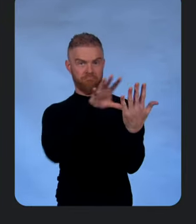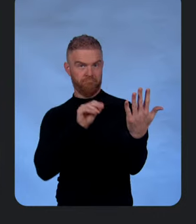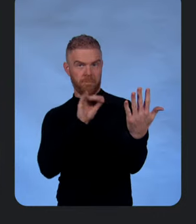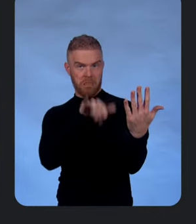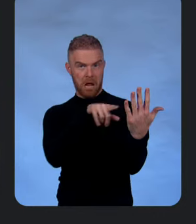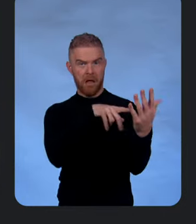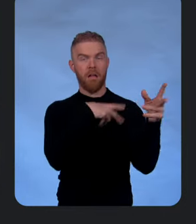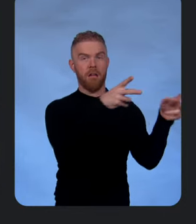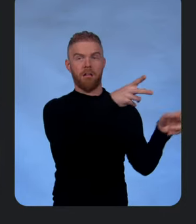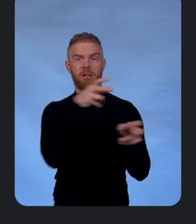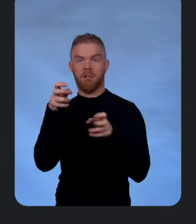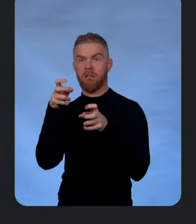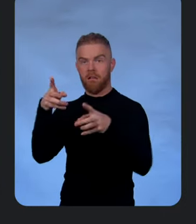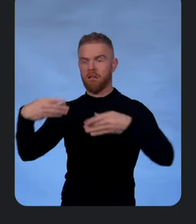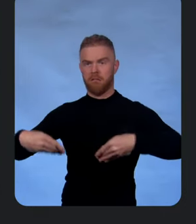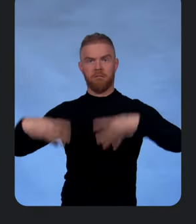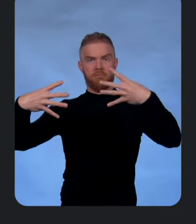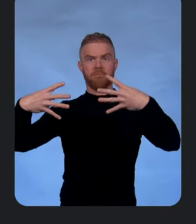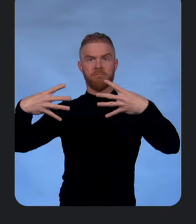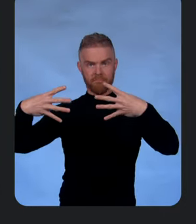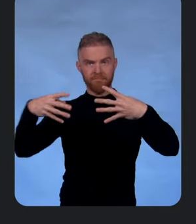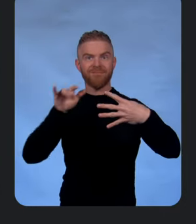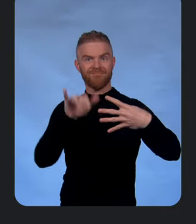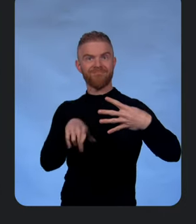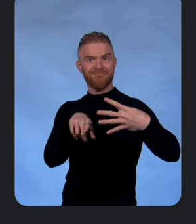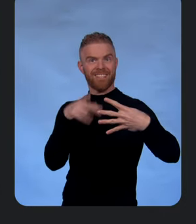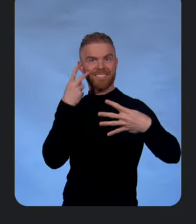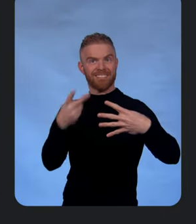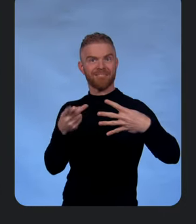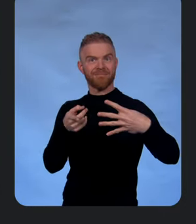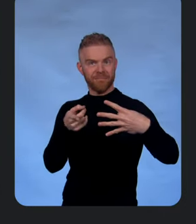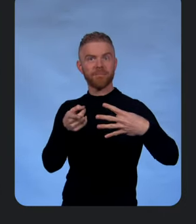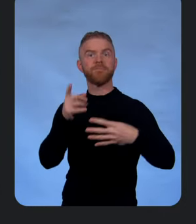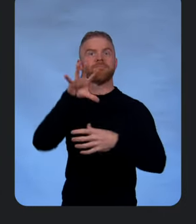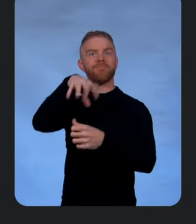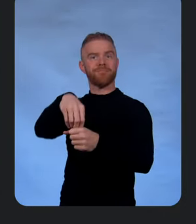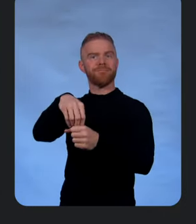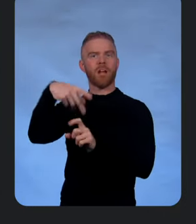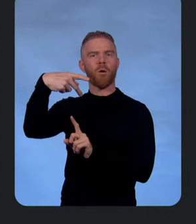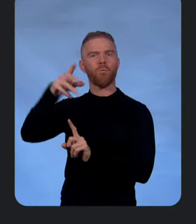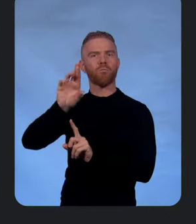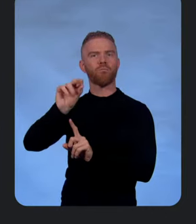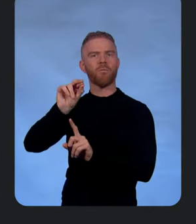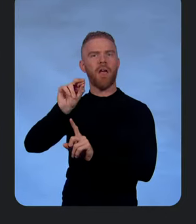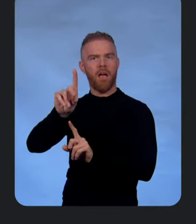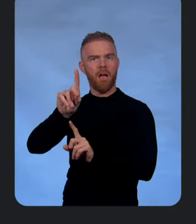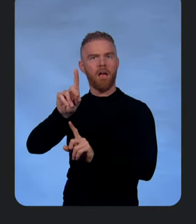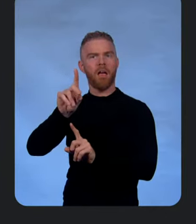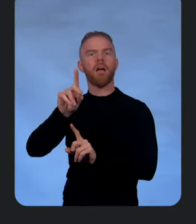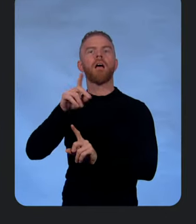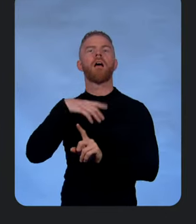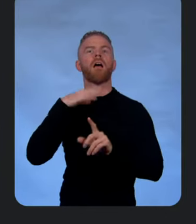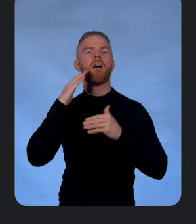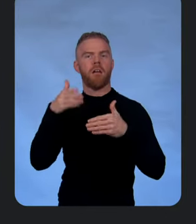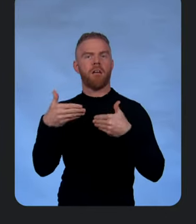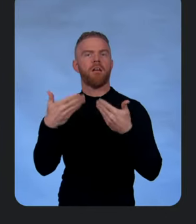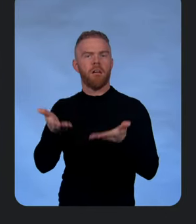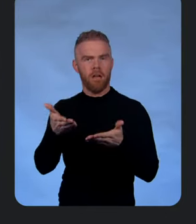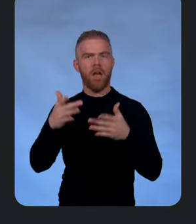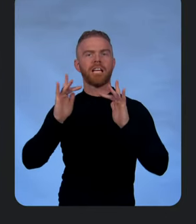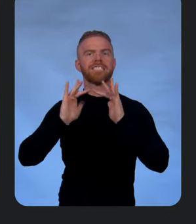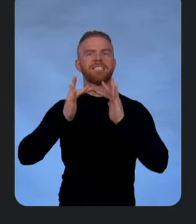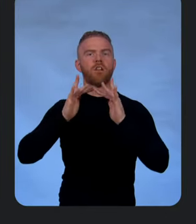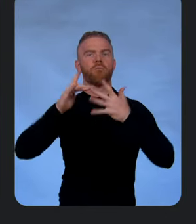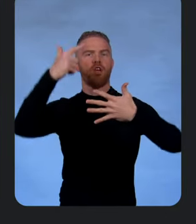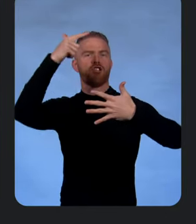And we want to set this up for success in production. I'm going to enable virtual threads. Those are magic, right? They give you non-blocking I.O. without the